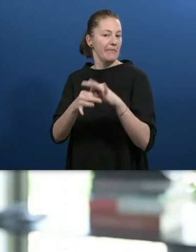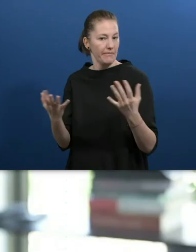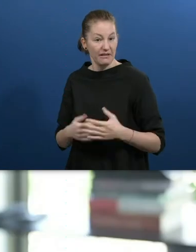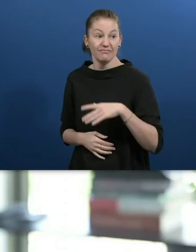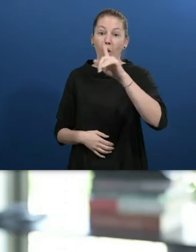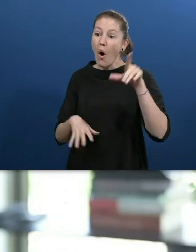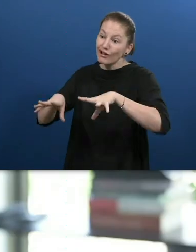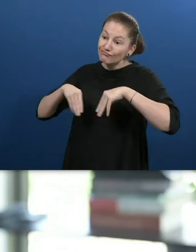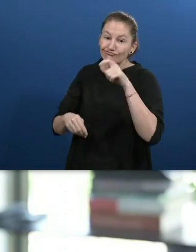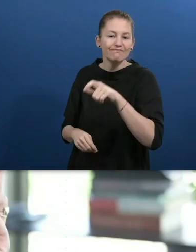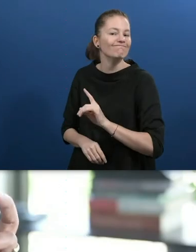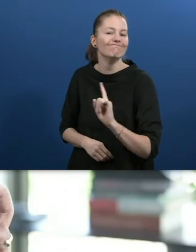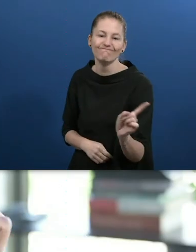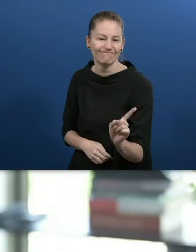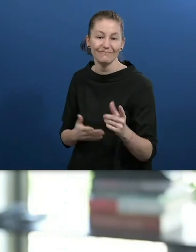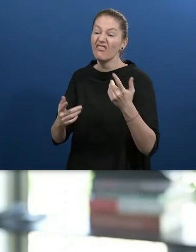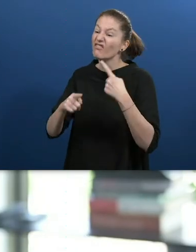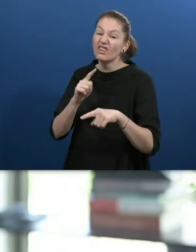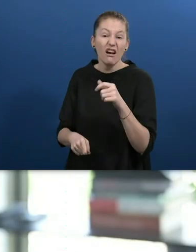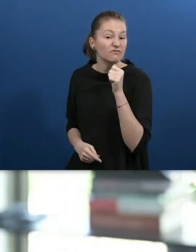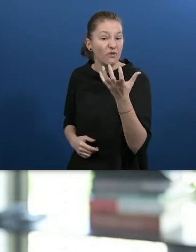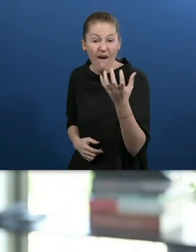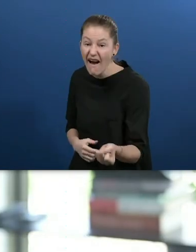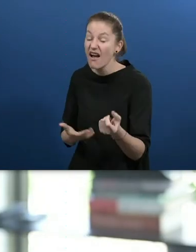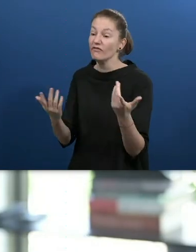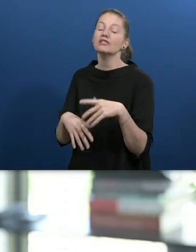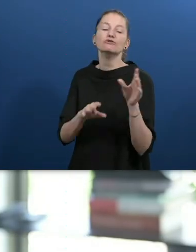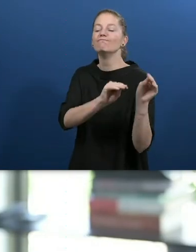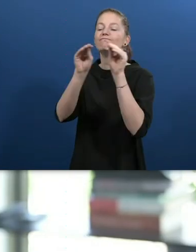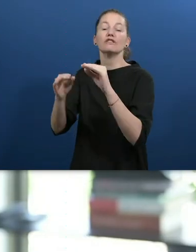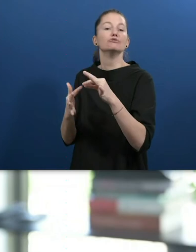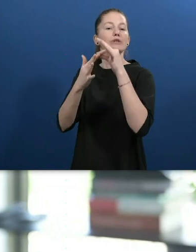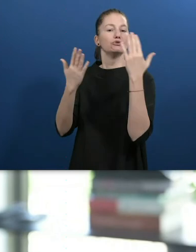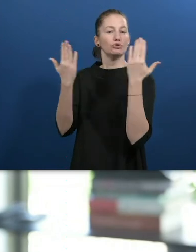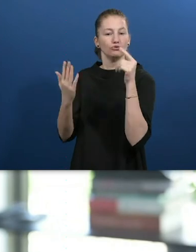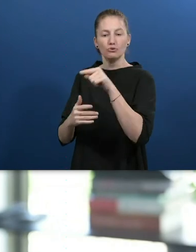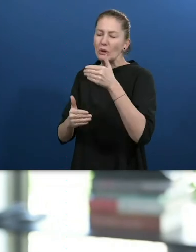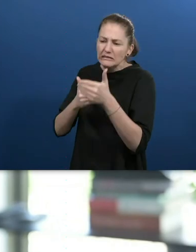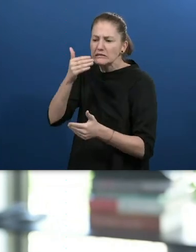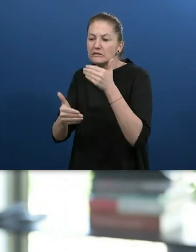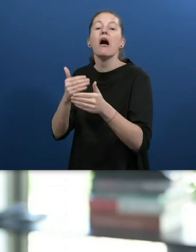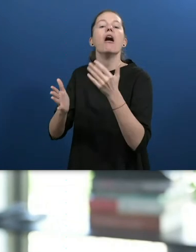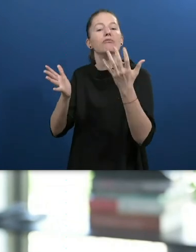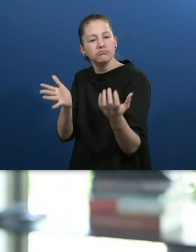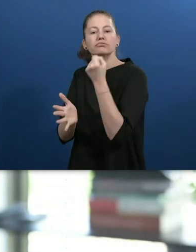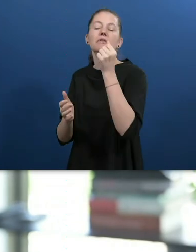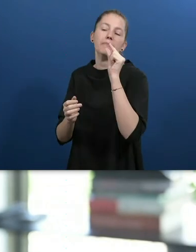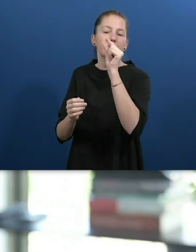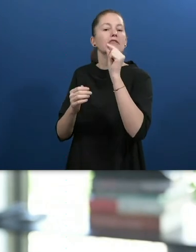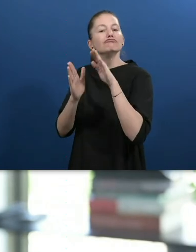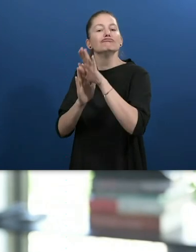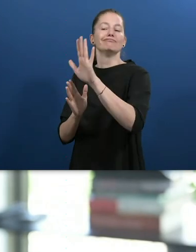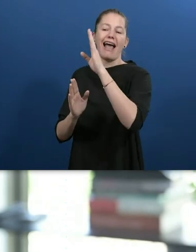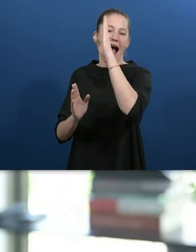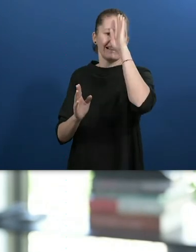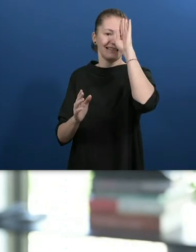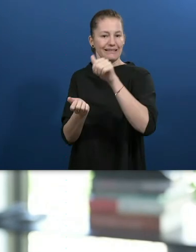and then eventually was put into a special school where he was excluded to a different, in a different level. There he was a bit more successful